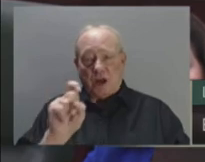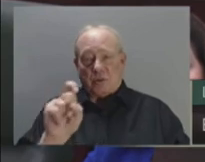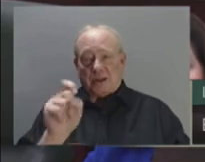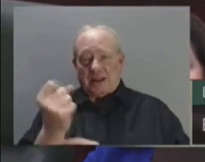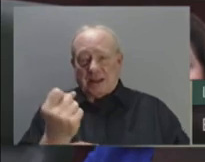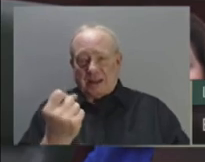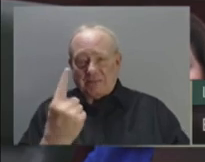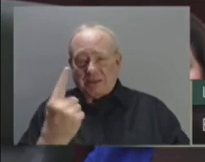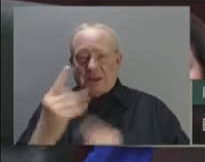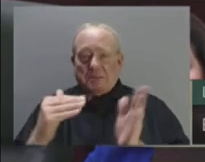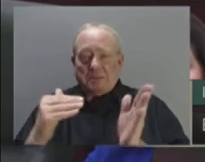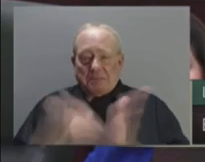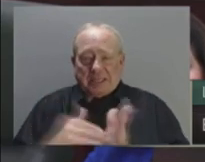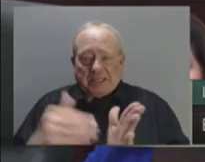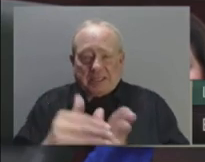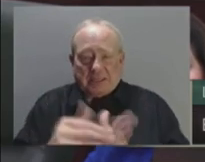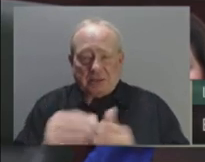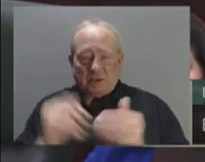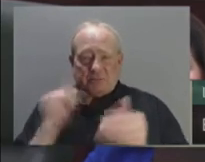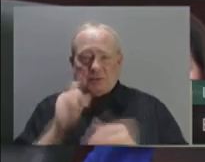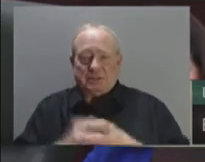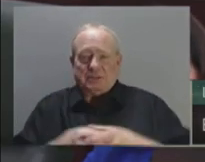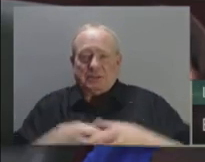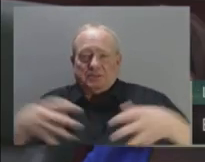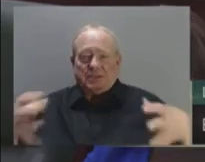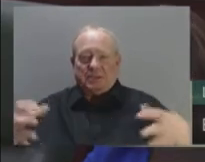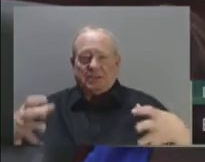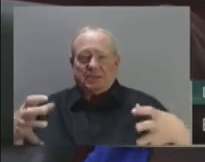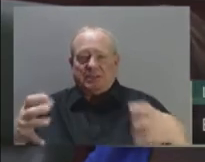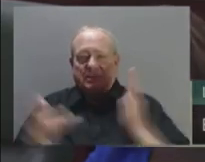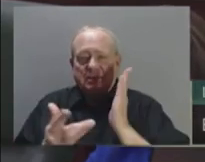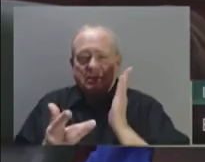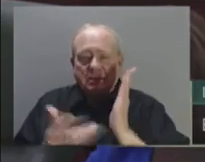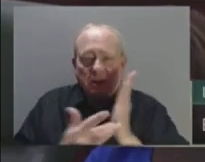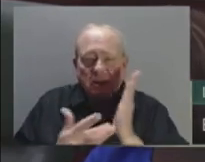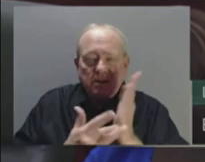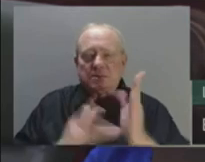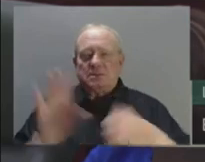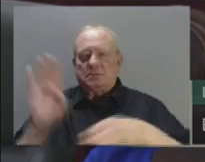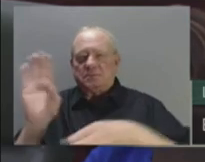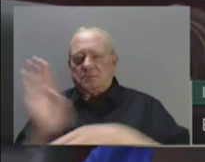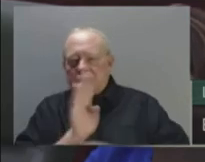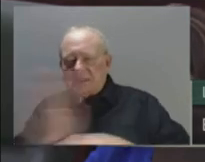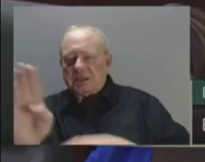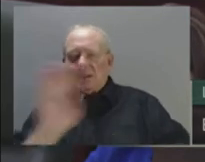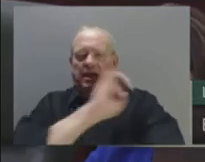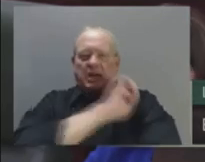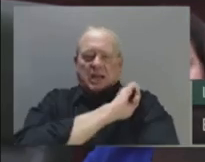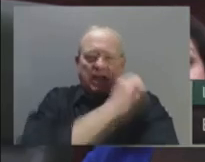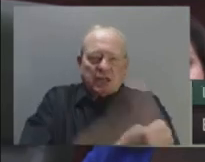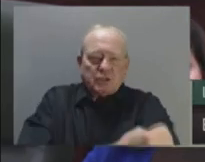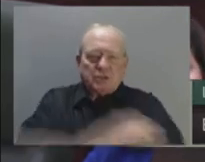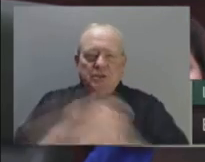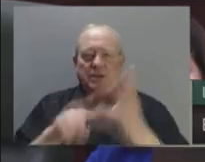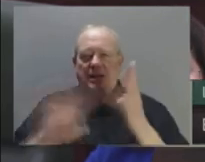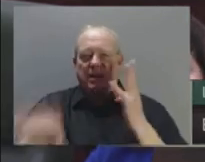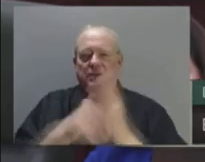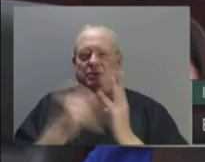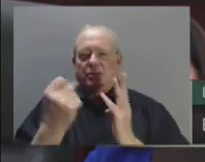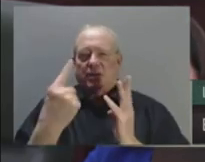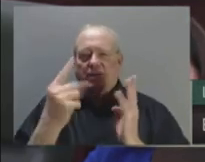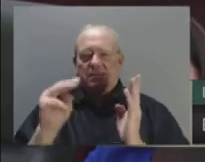business, and energy, and another $11 million for aviation training with the new Bachelor of Aviation Program.